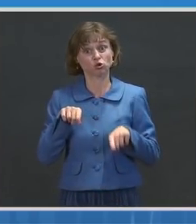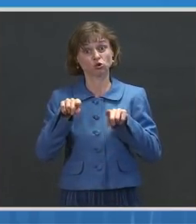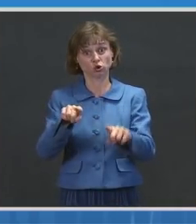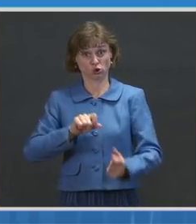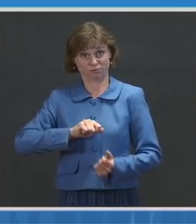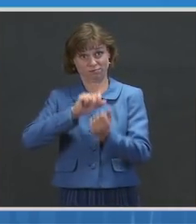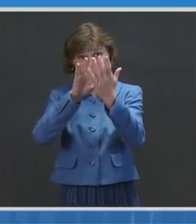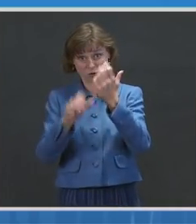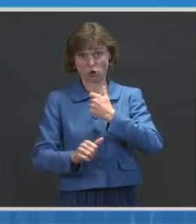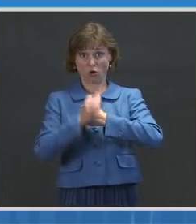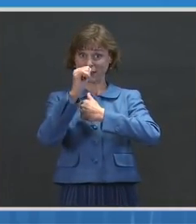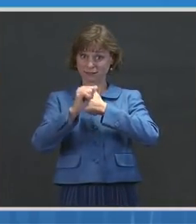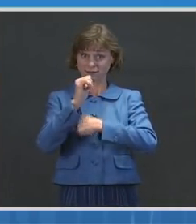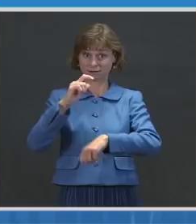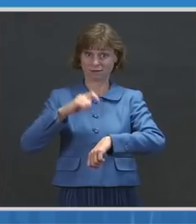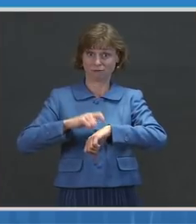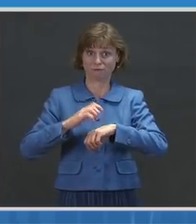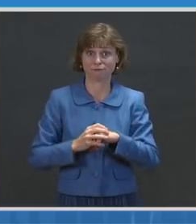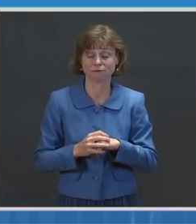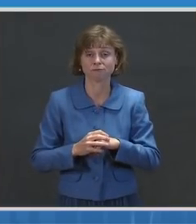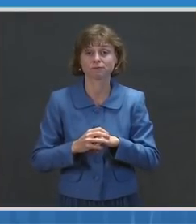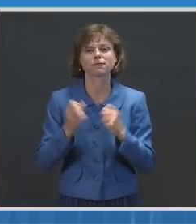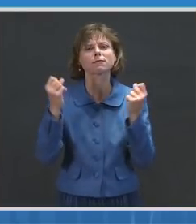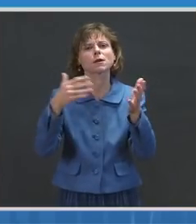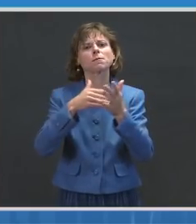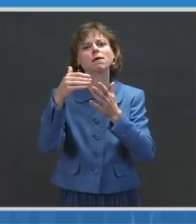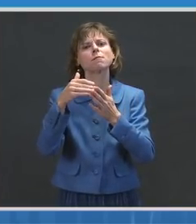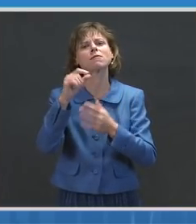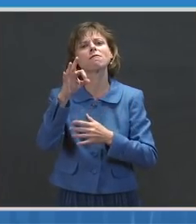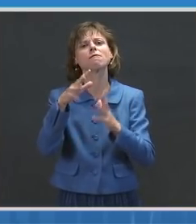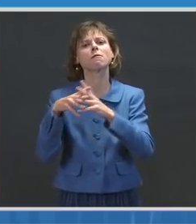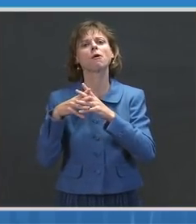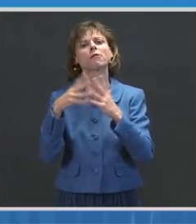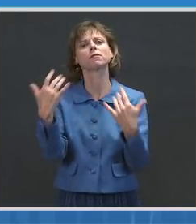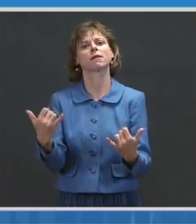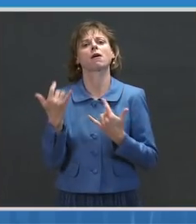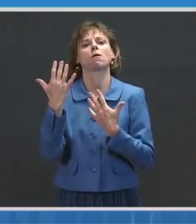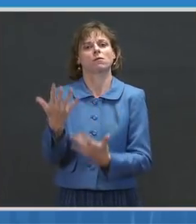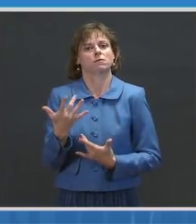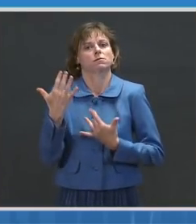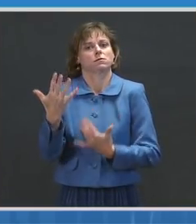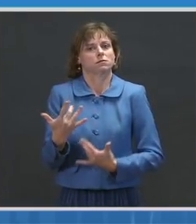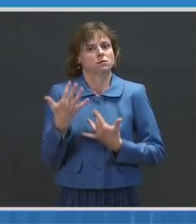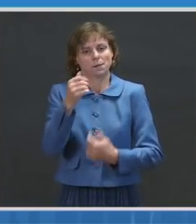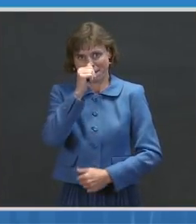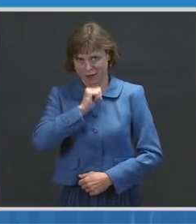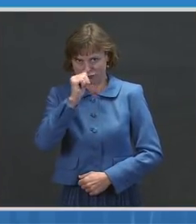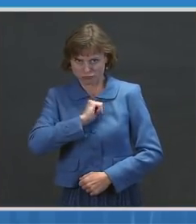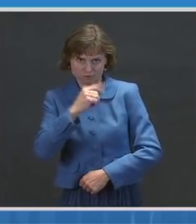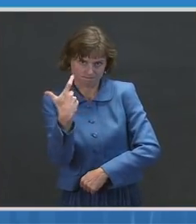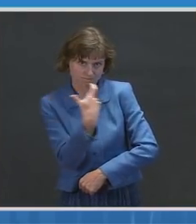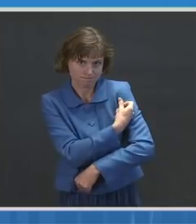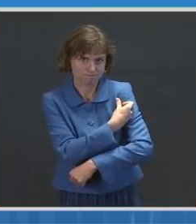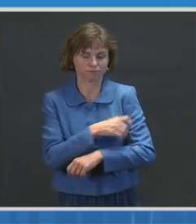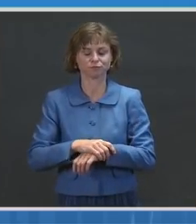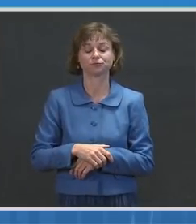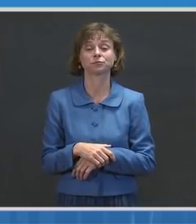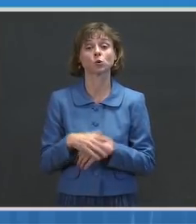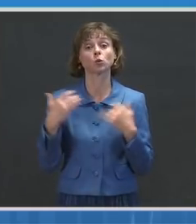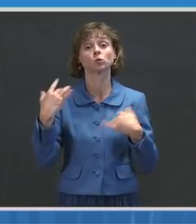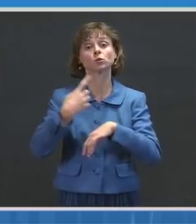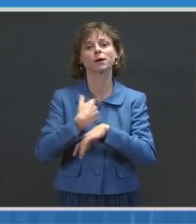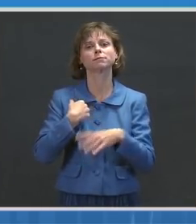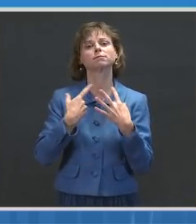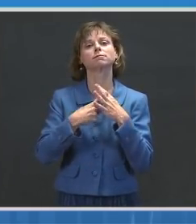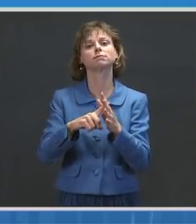know that millions of Americans are also waiting patiently to be vaccinated. Today, want to begin the briefing by updating you on